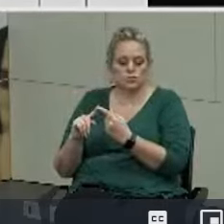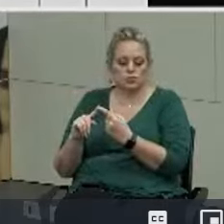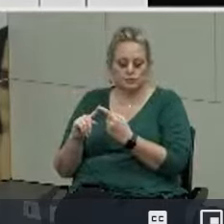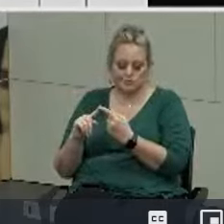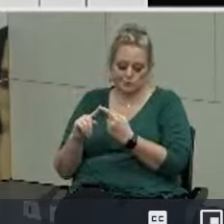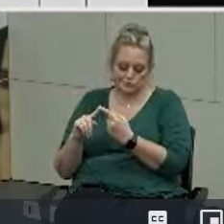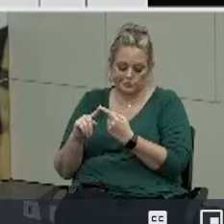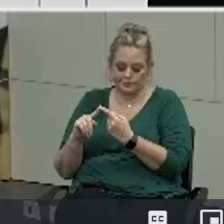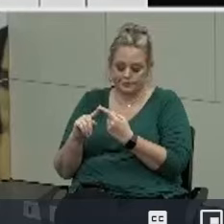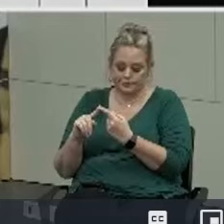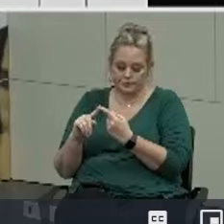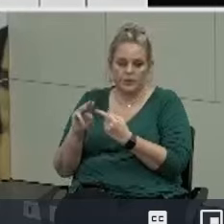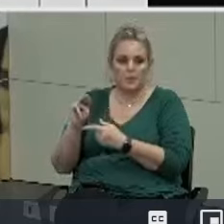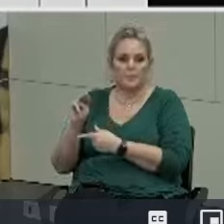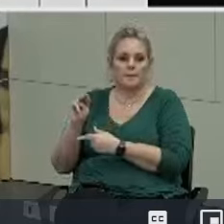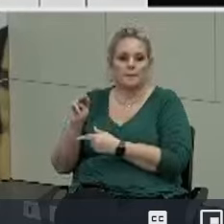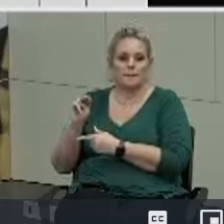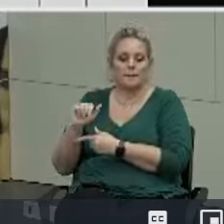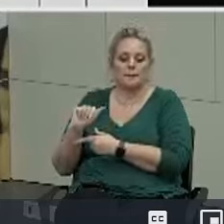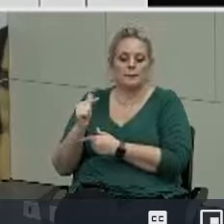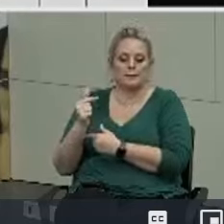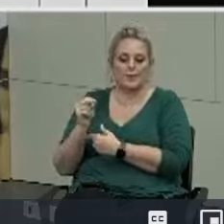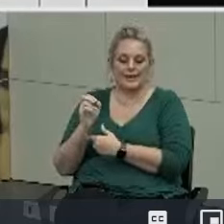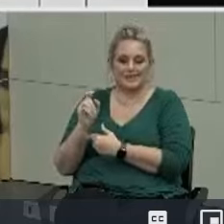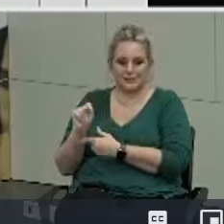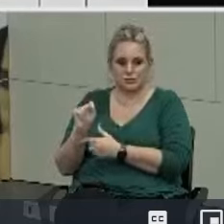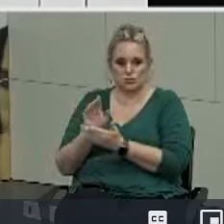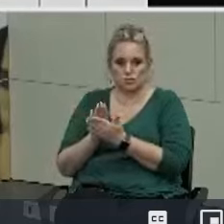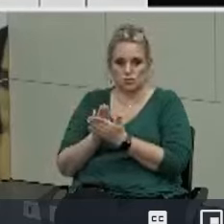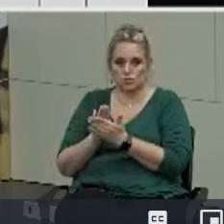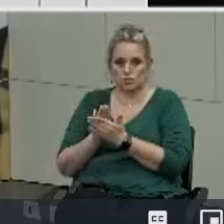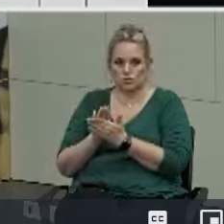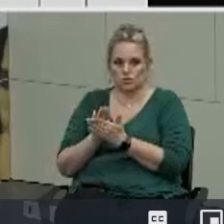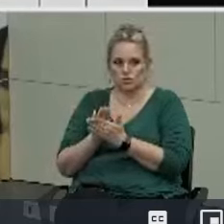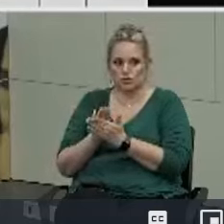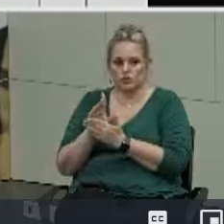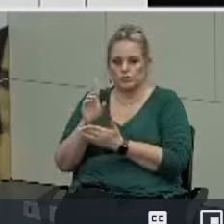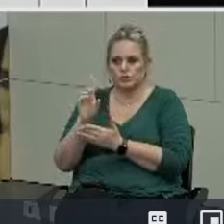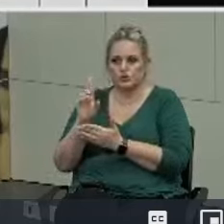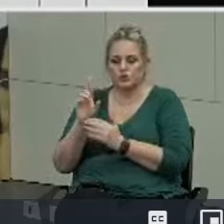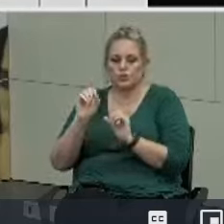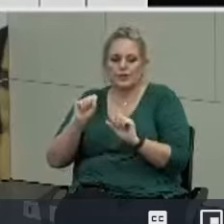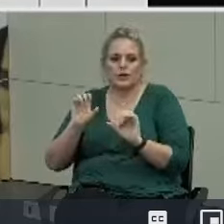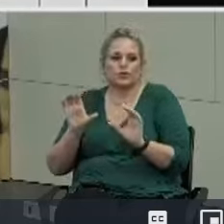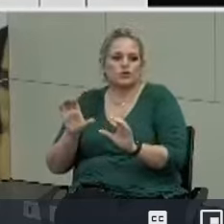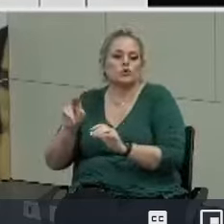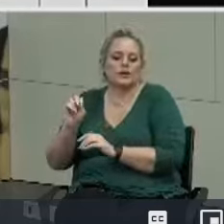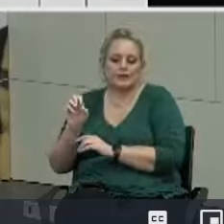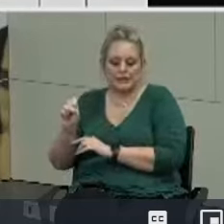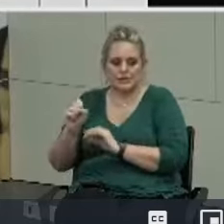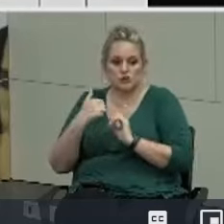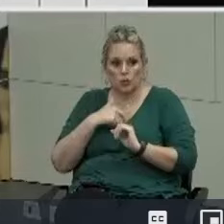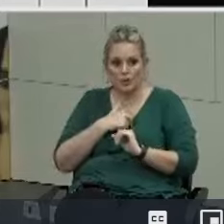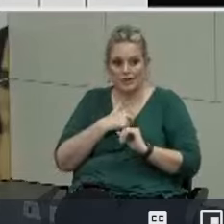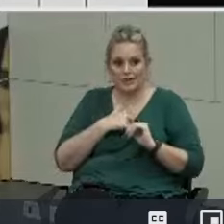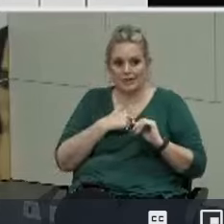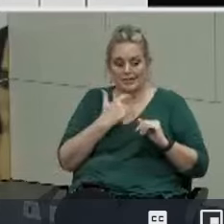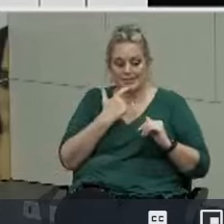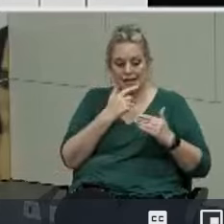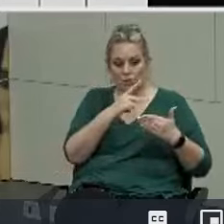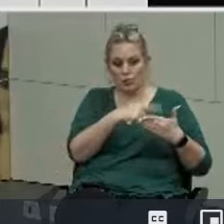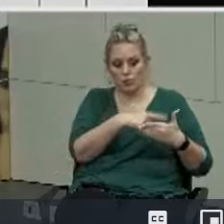the magnet schools in order to do nes so um we define programming